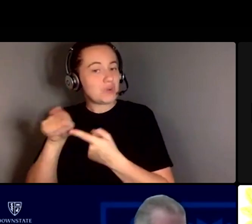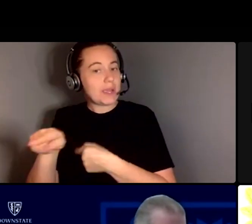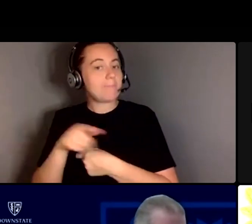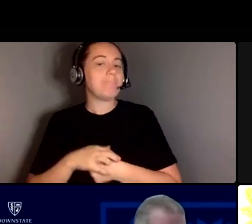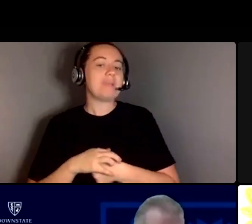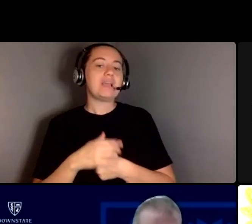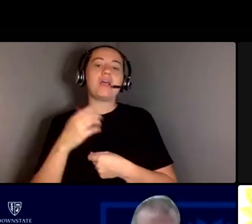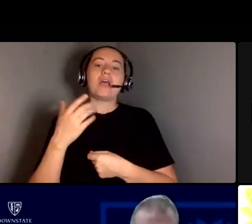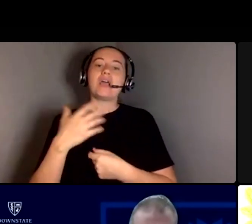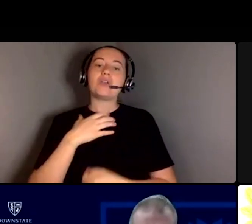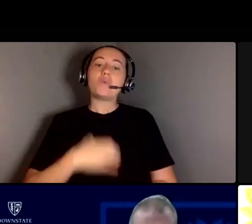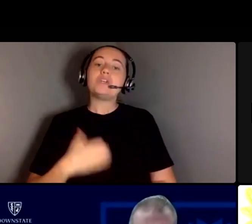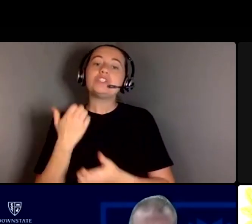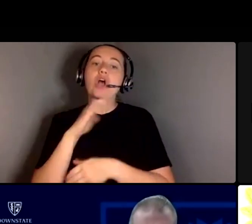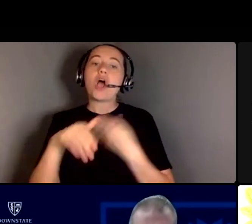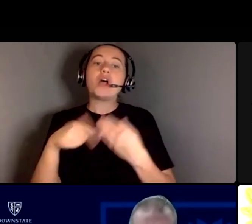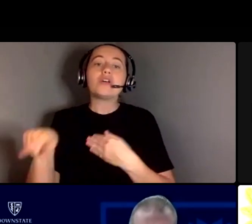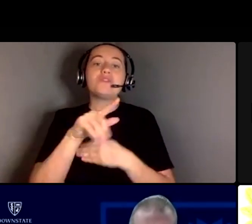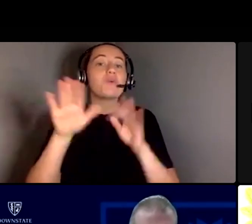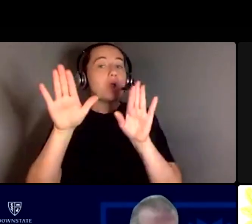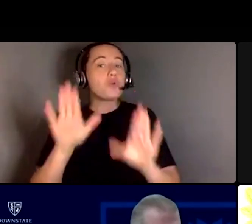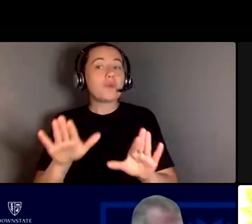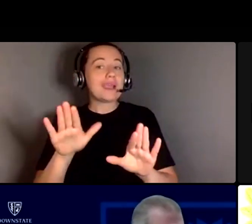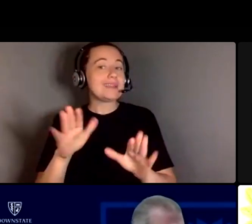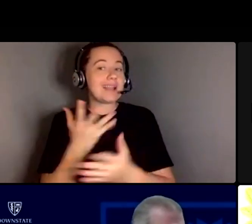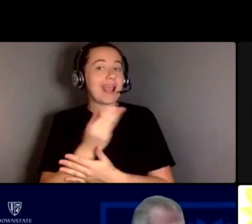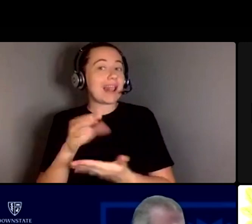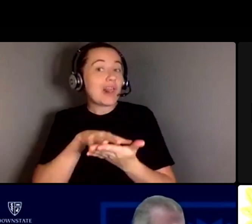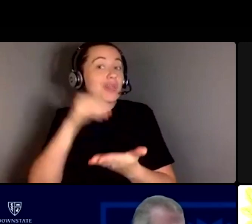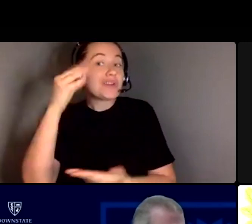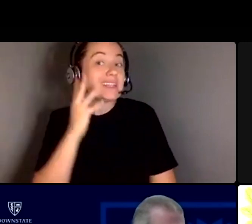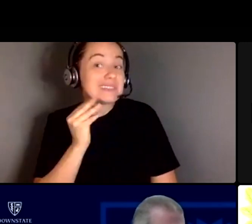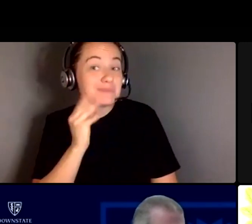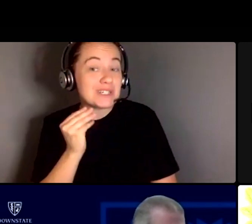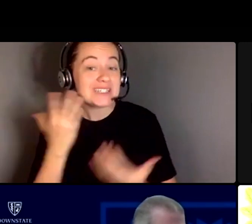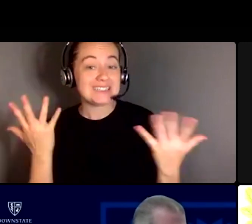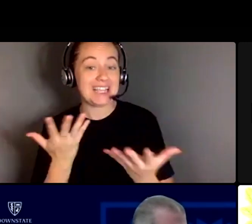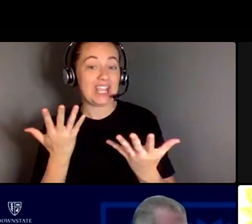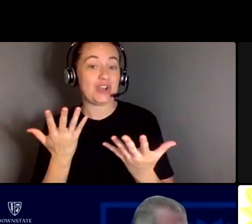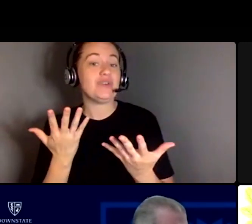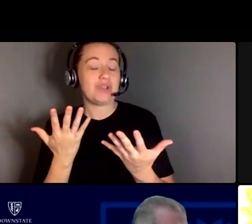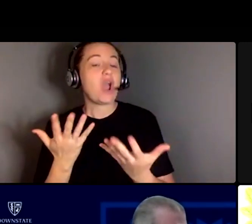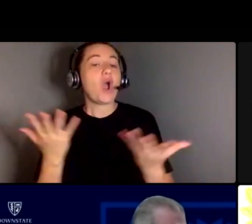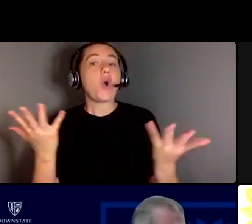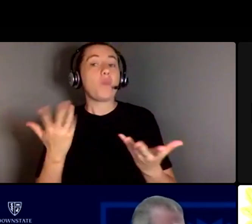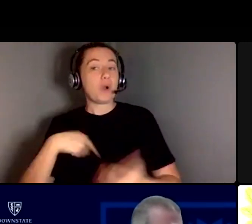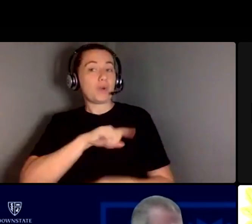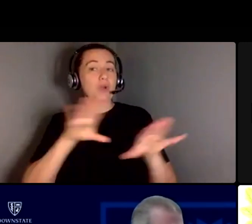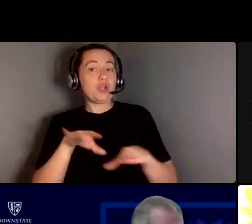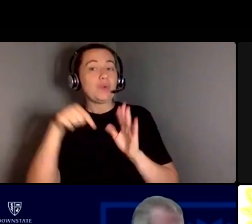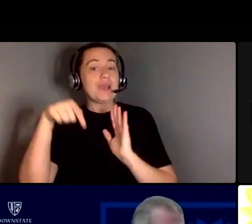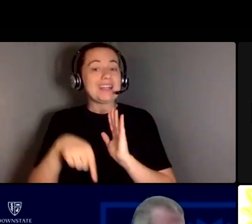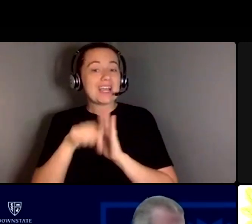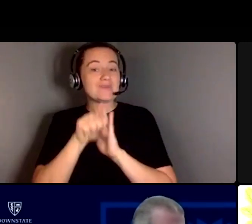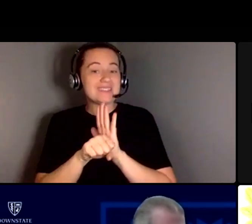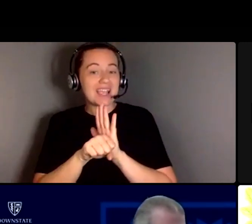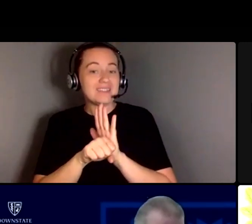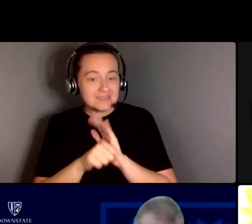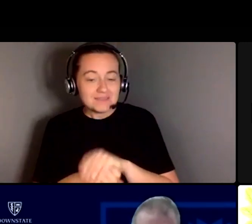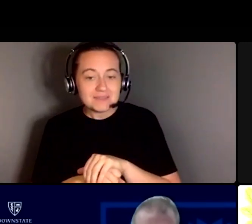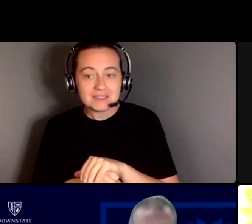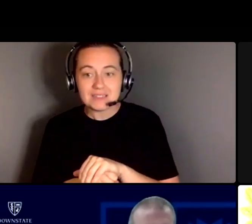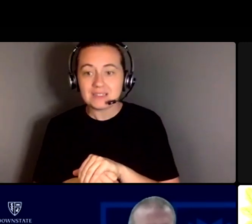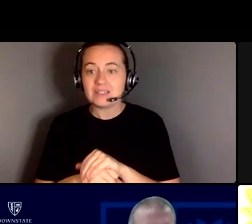a very great and learning experience here and what we do at Downstate. Dr. Putman,